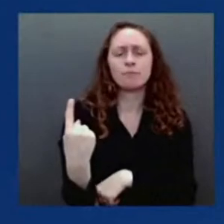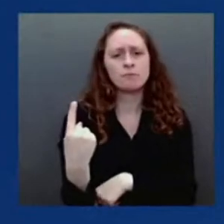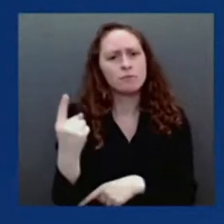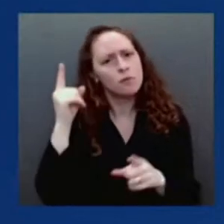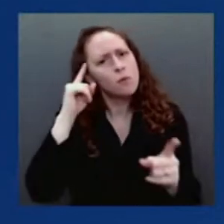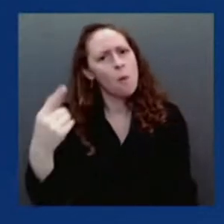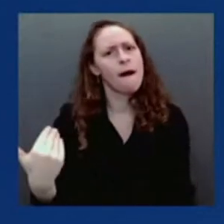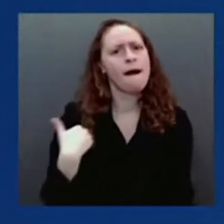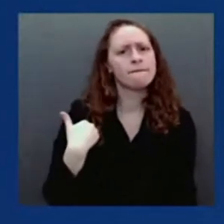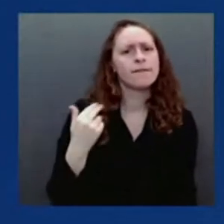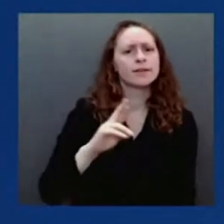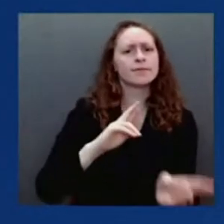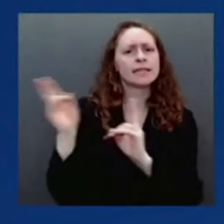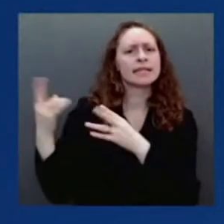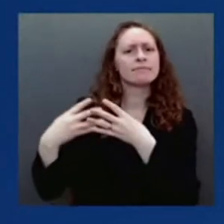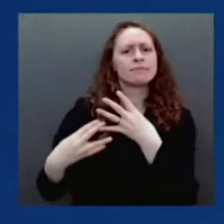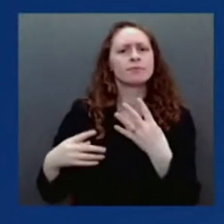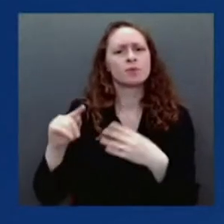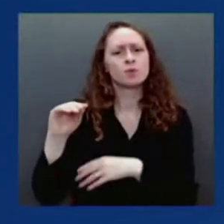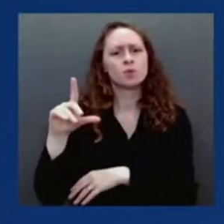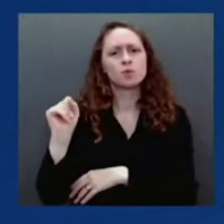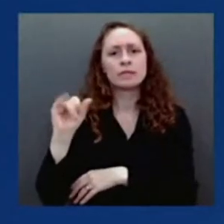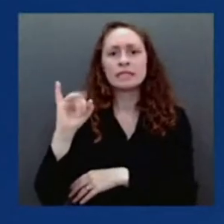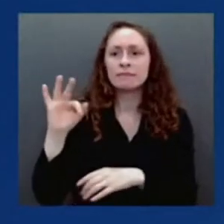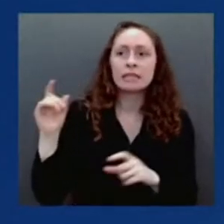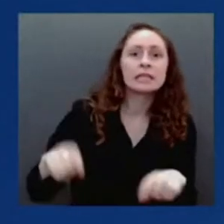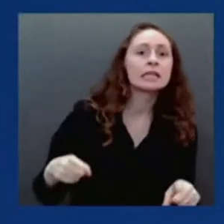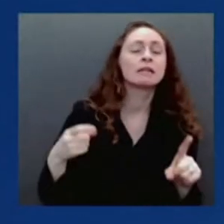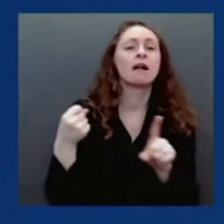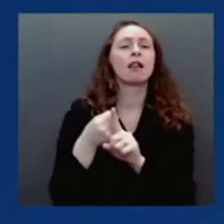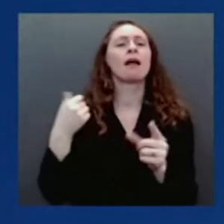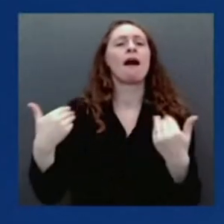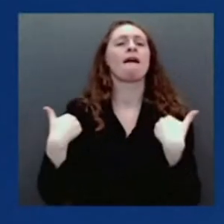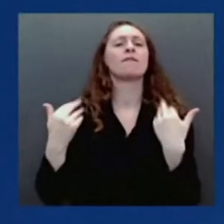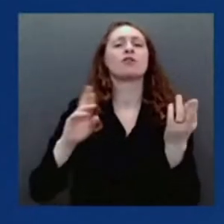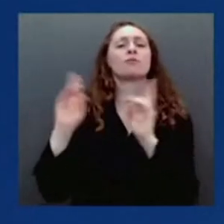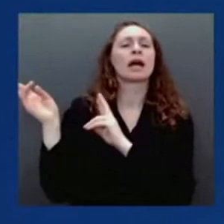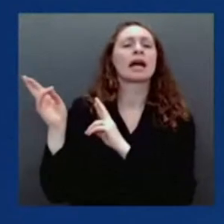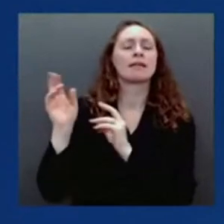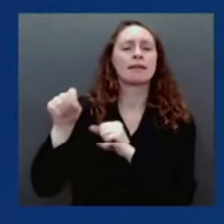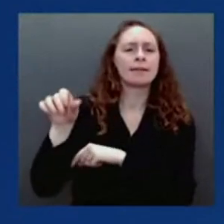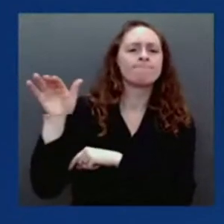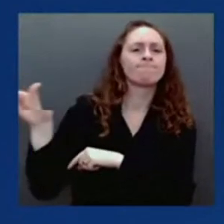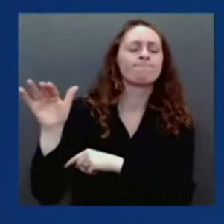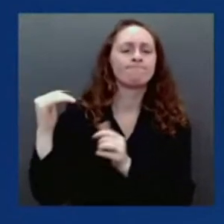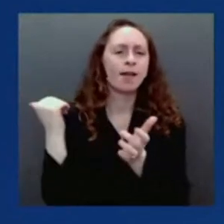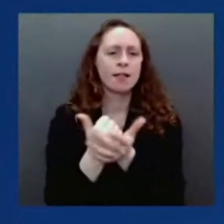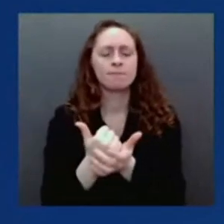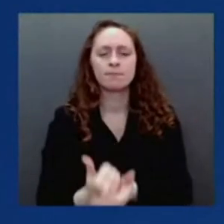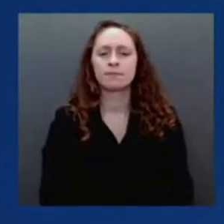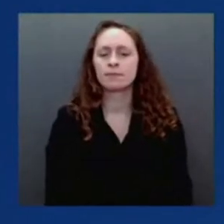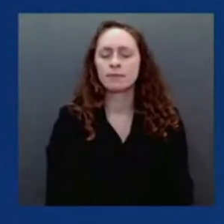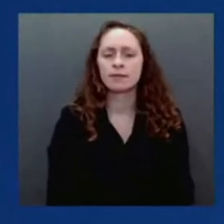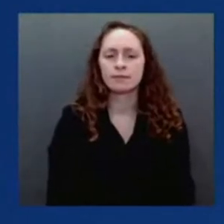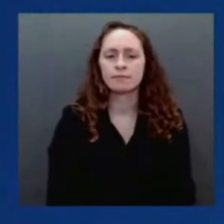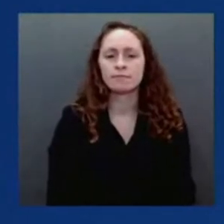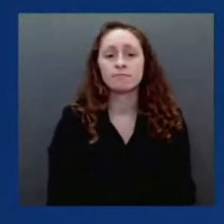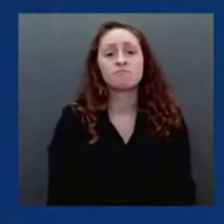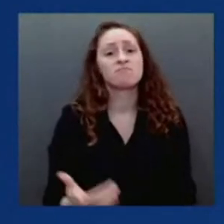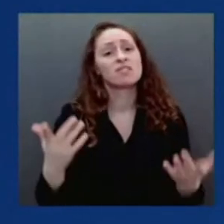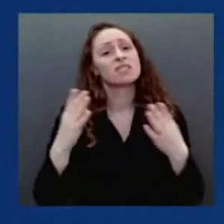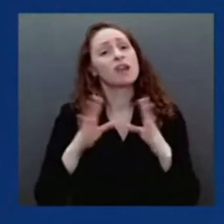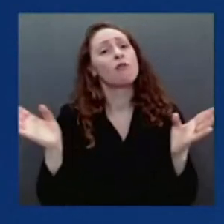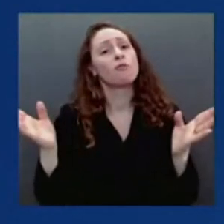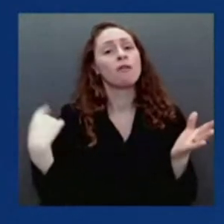or pills, we distribute them out to the states so that they can get to patients as quickly as possible. Next